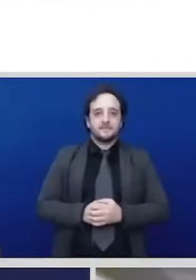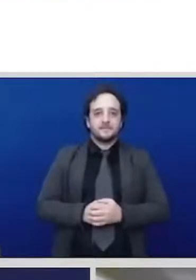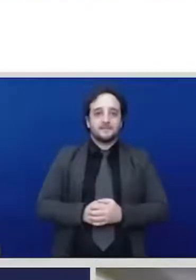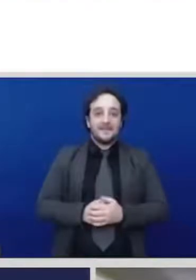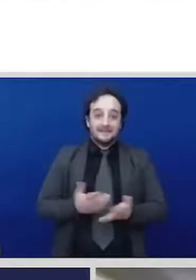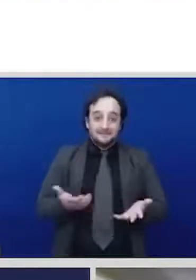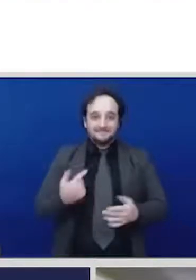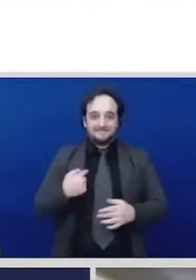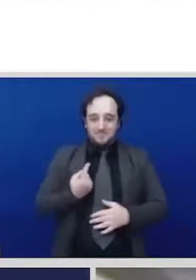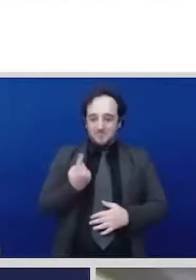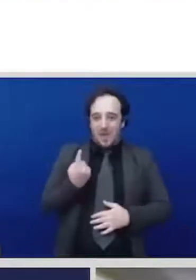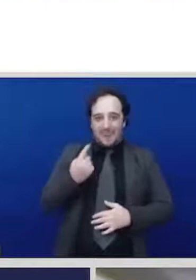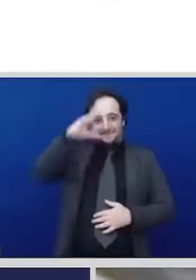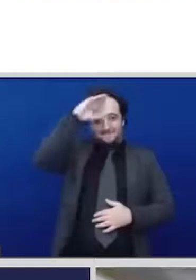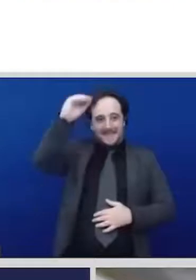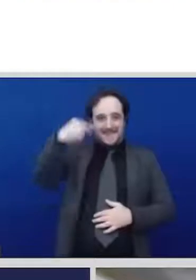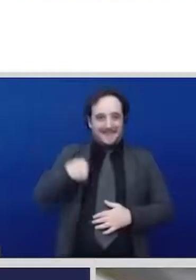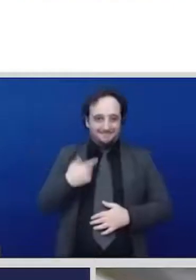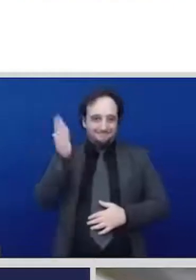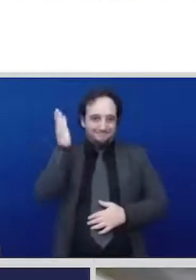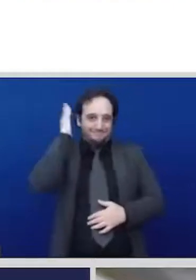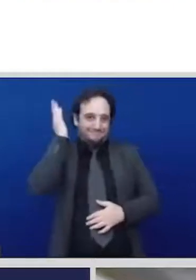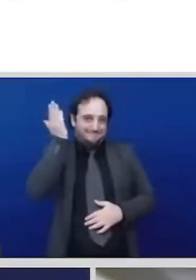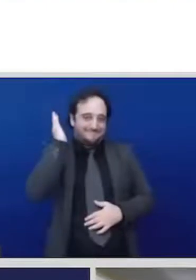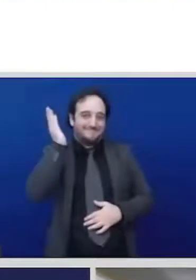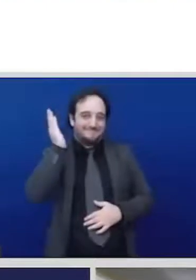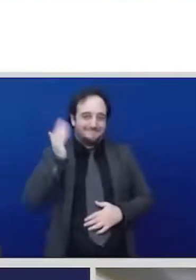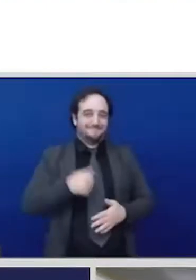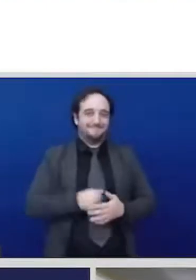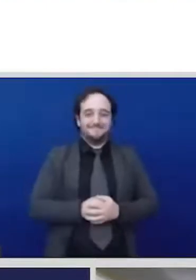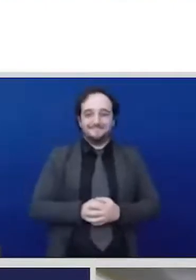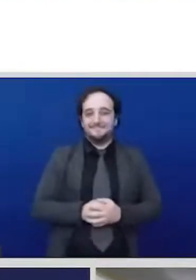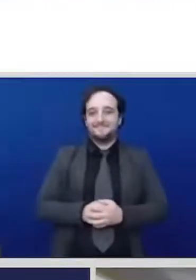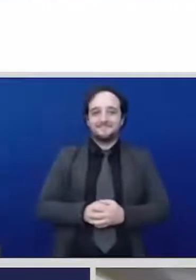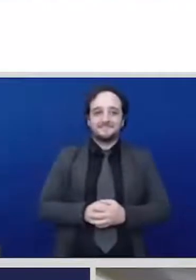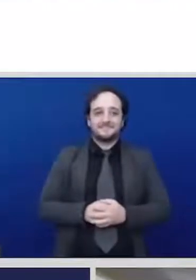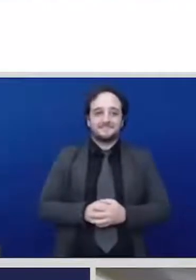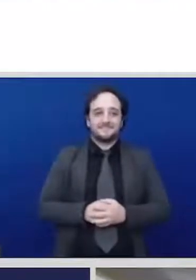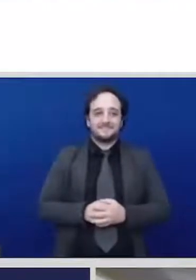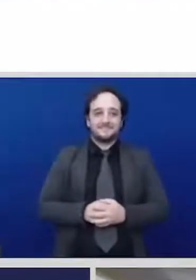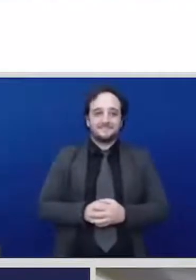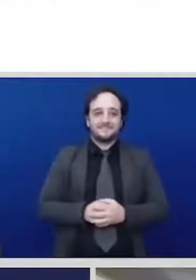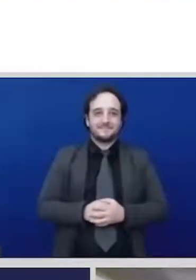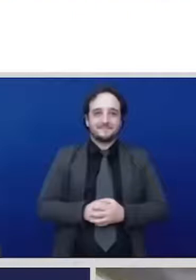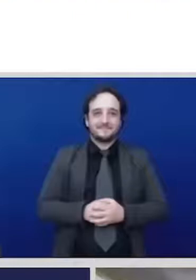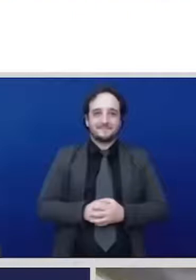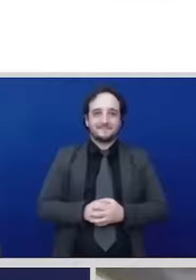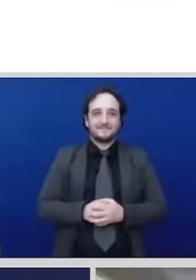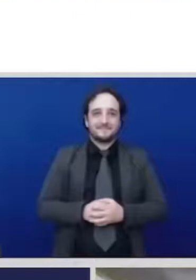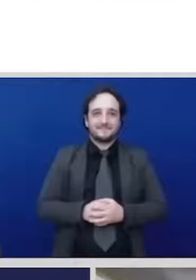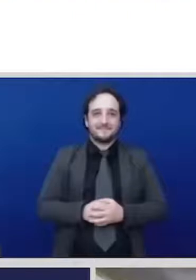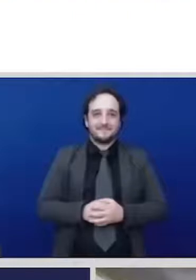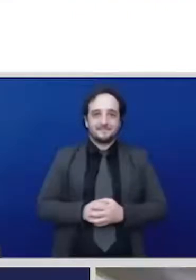so coming back to Alejandra's questions on how has the COVID-19 pandemic impact women's economic autonomy